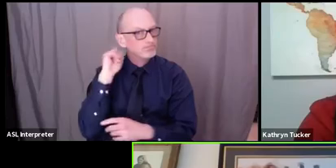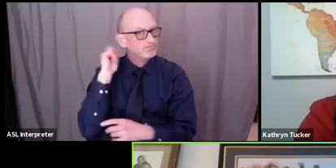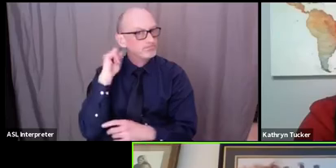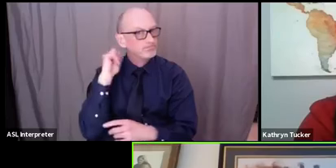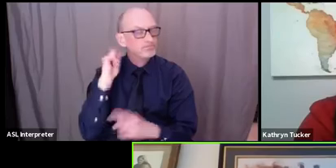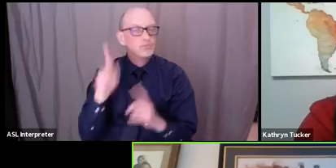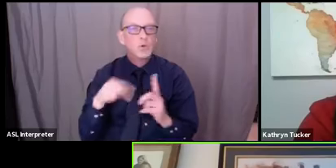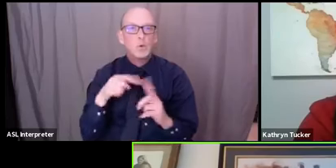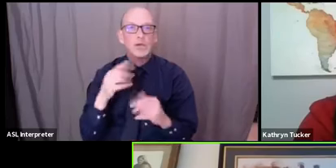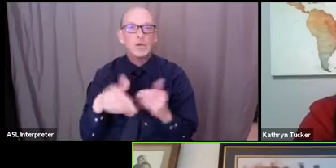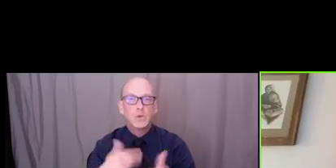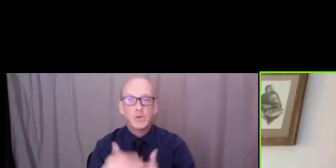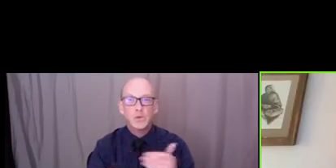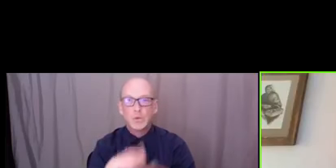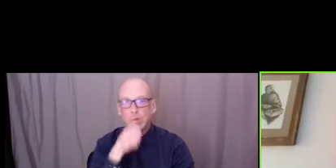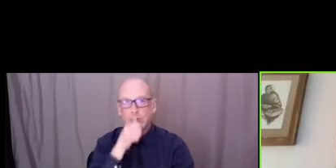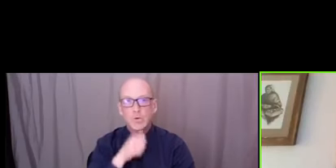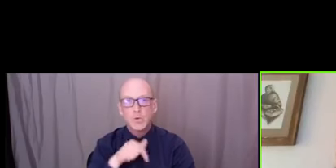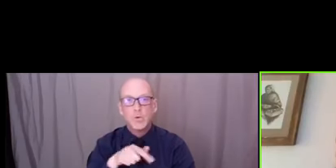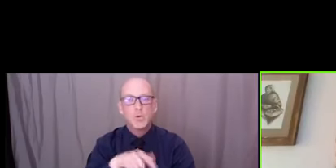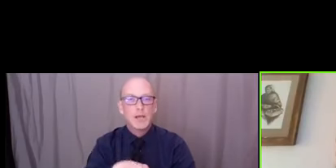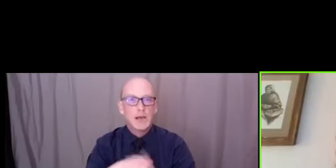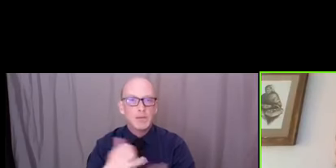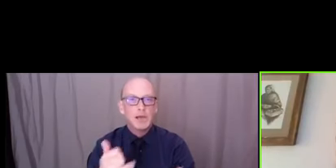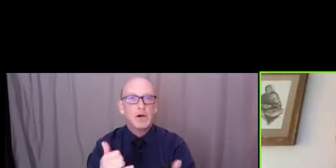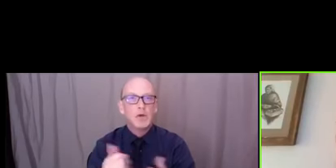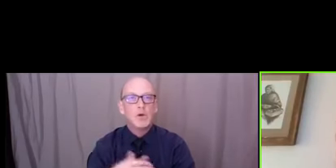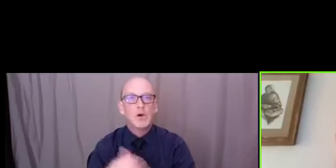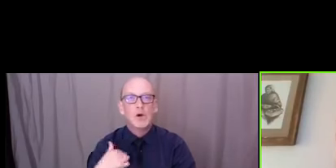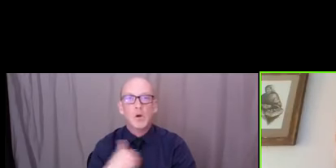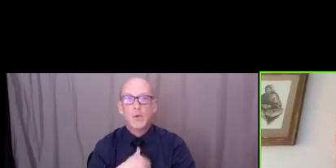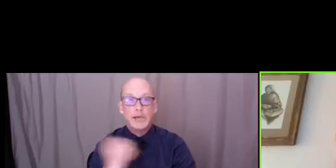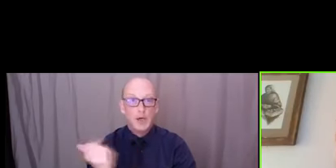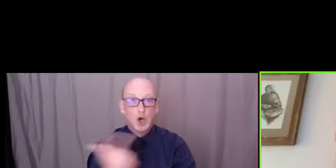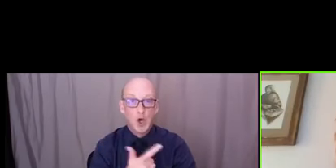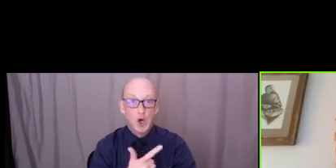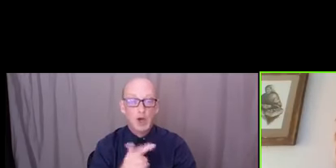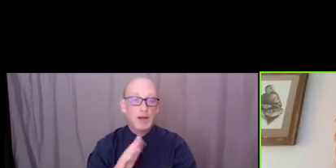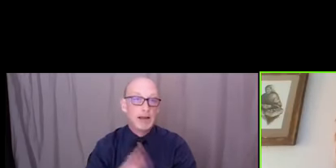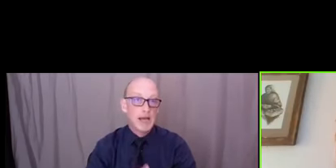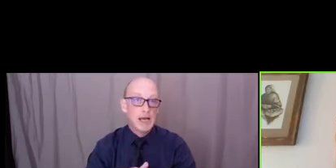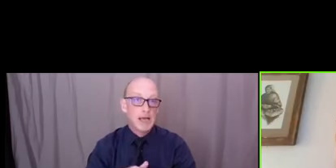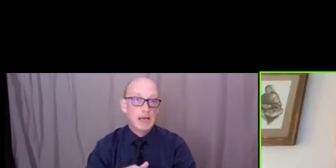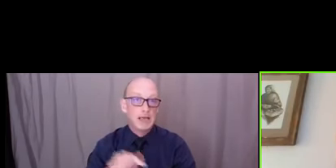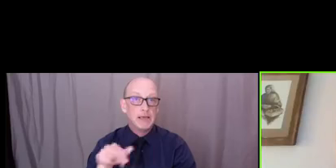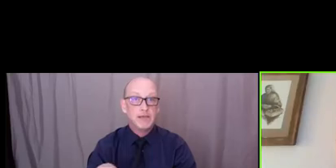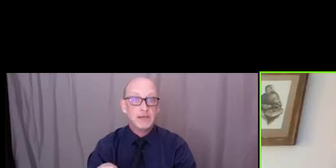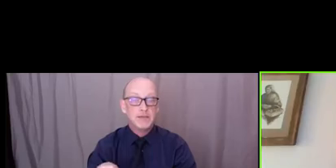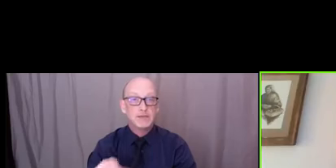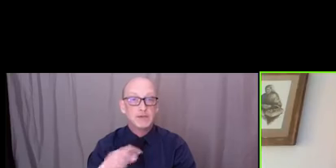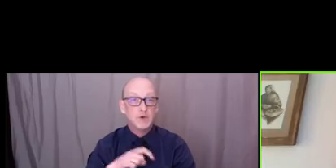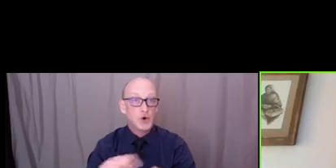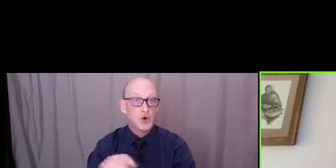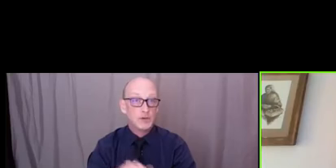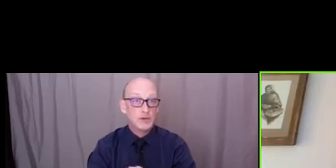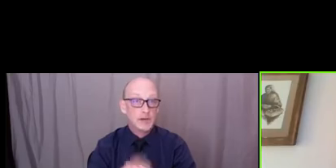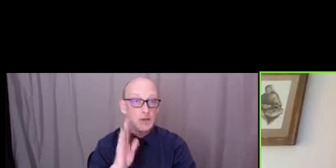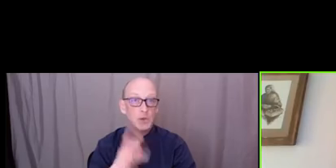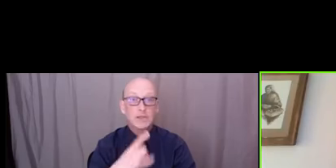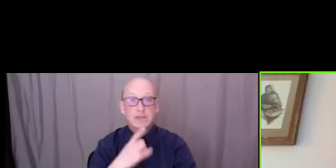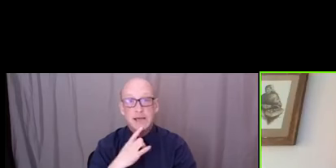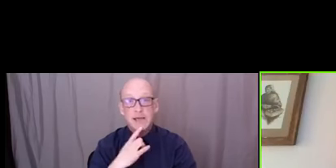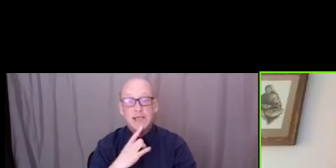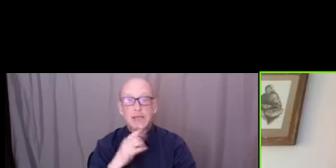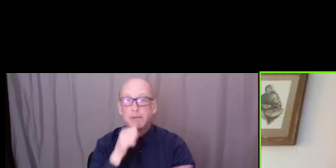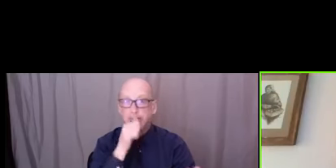going through this time um we're all all of us on this on this uh call tonight will say to you be